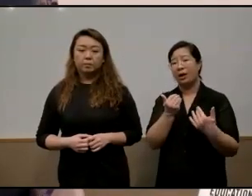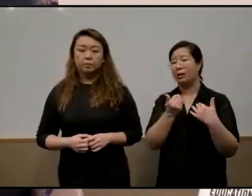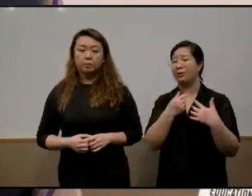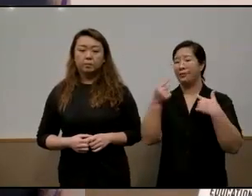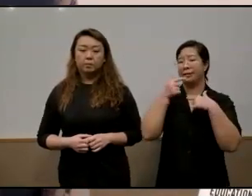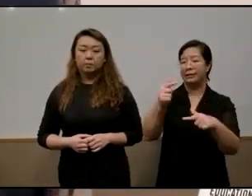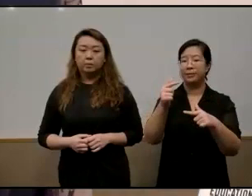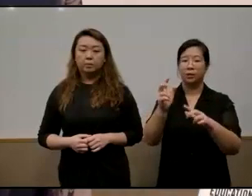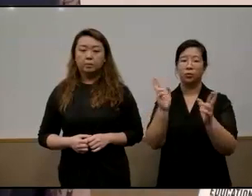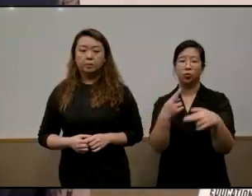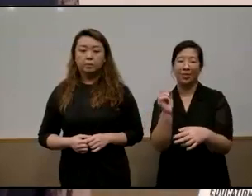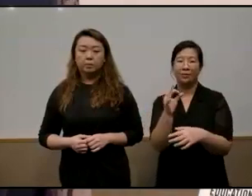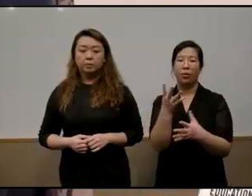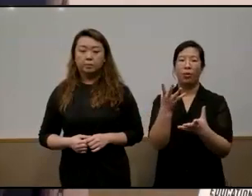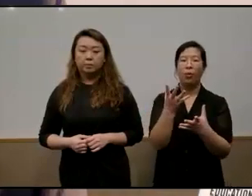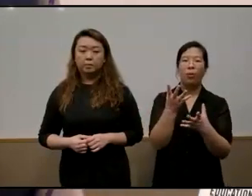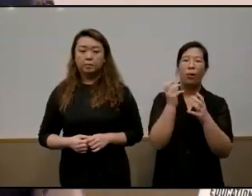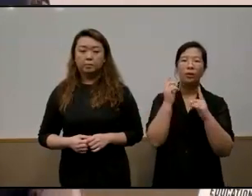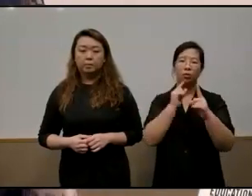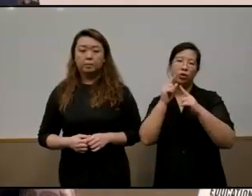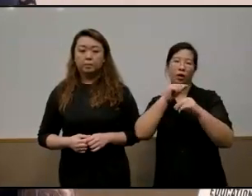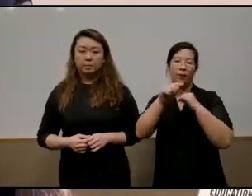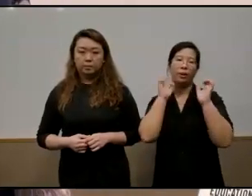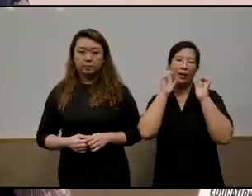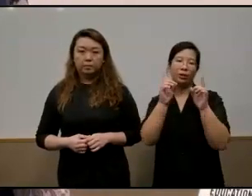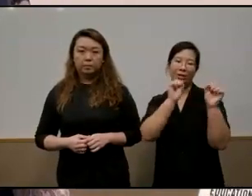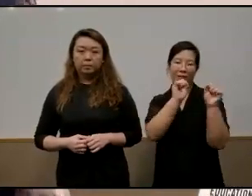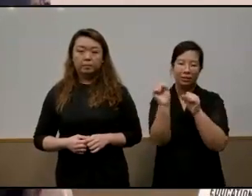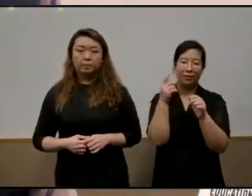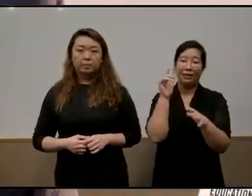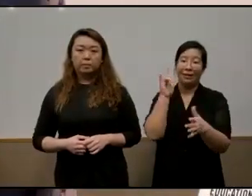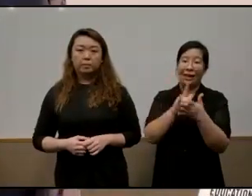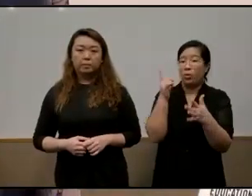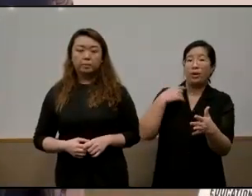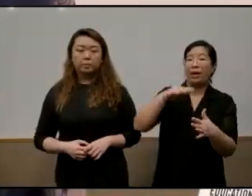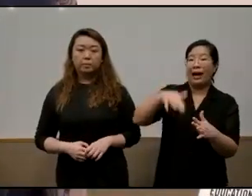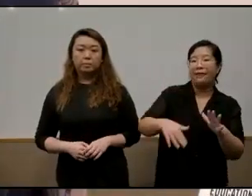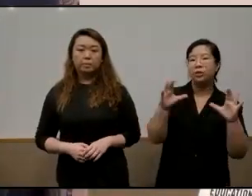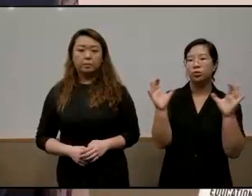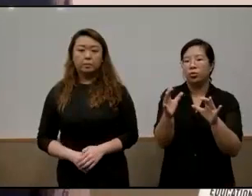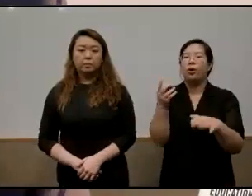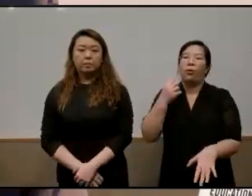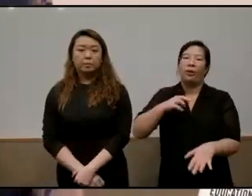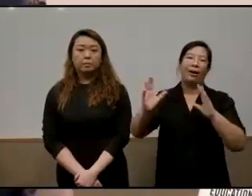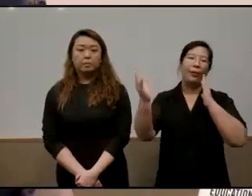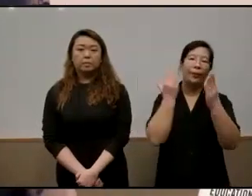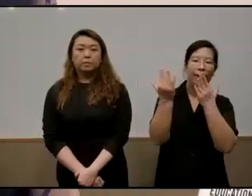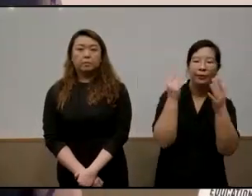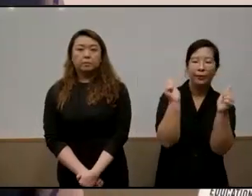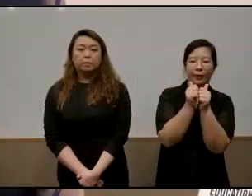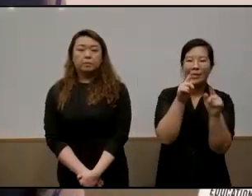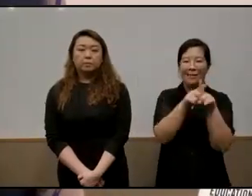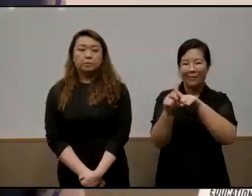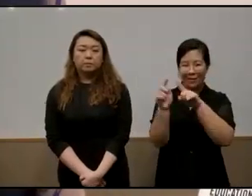you want to poke at the education system that we have not done right we compare ourselves with many education systems even in the